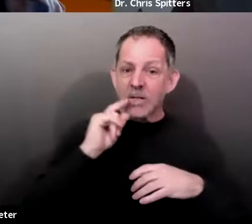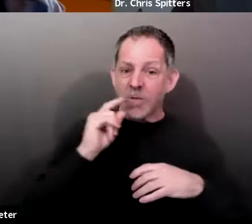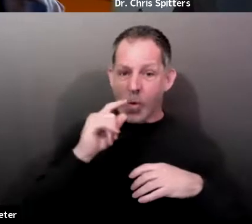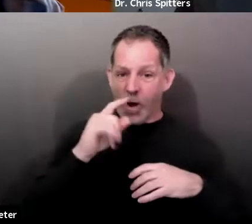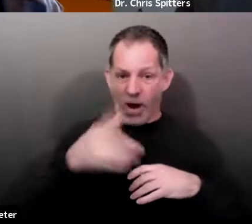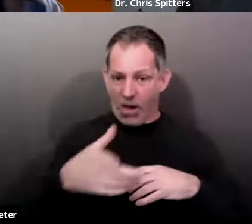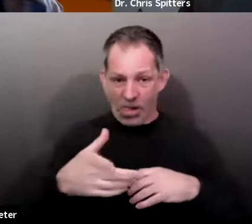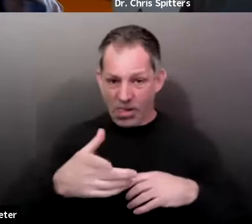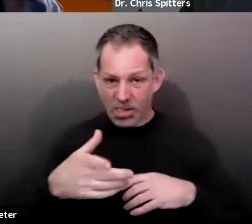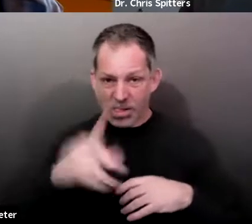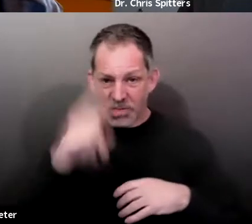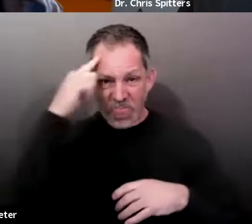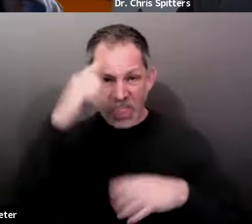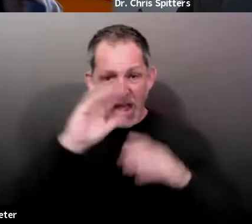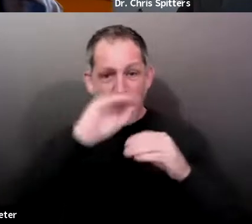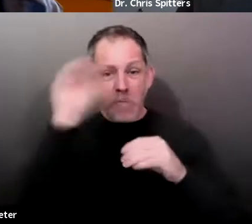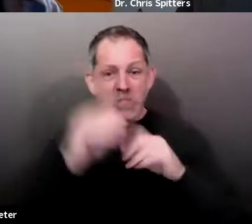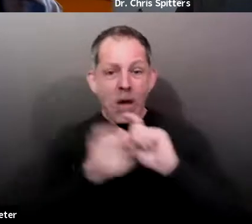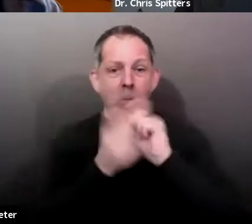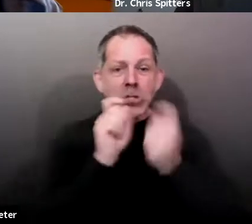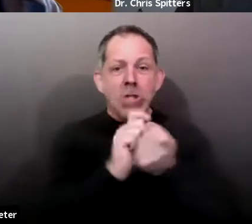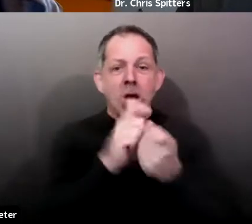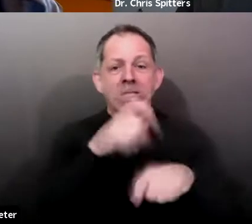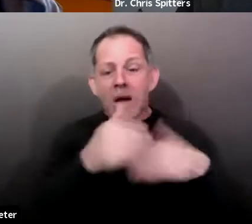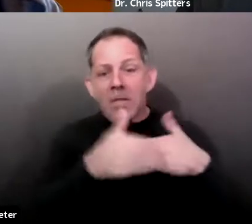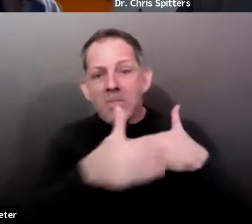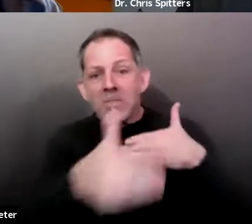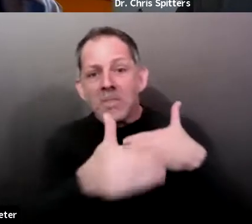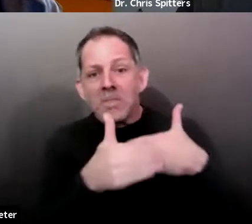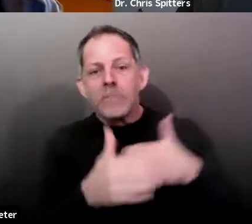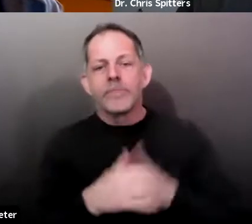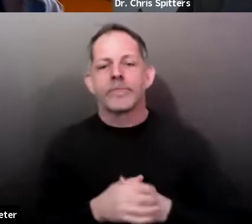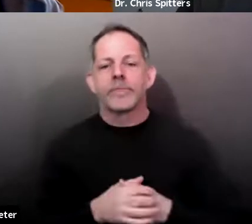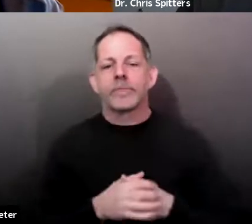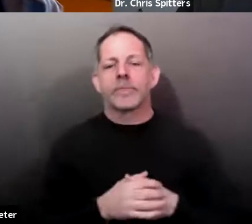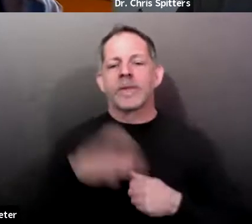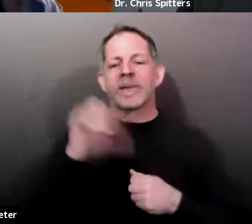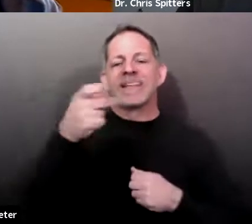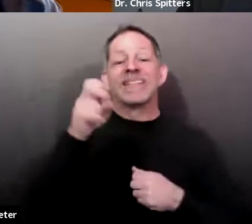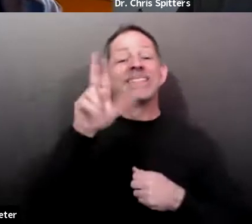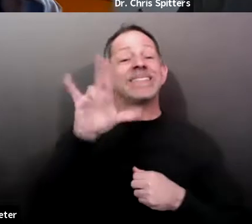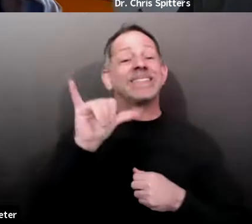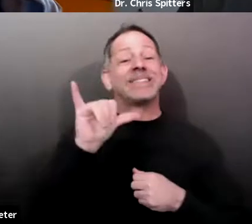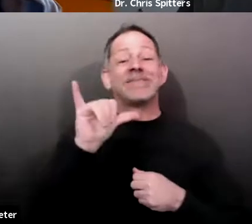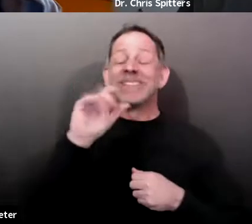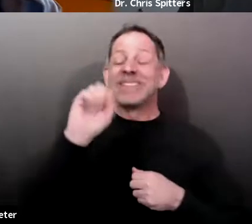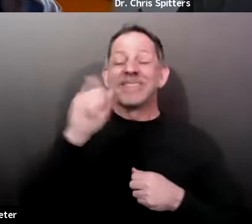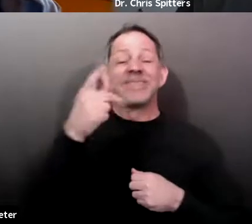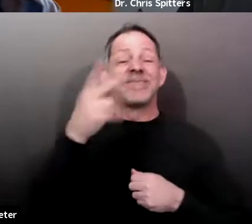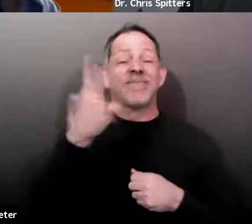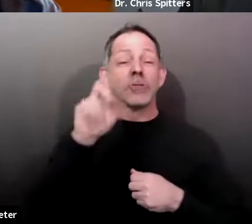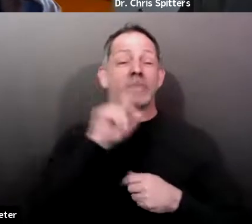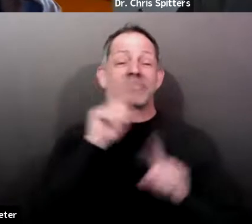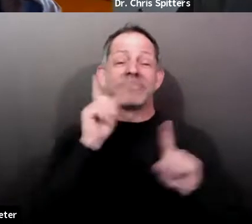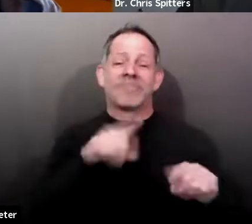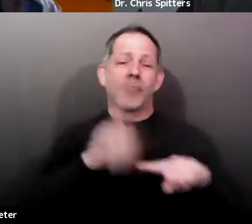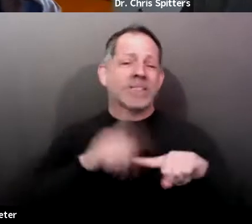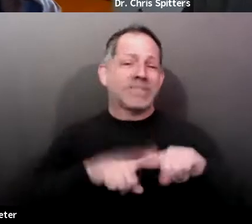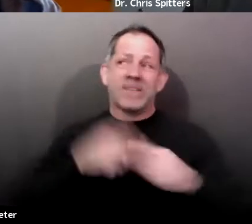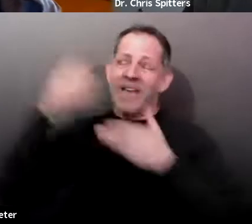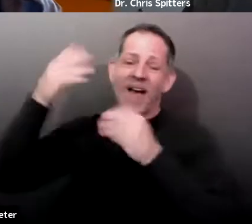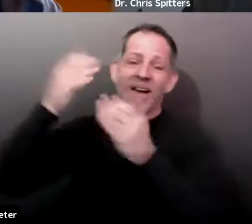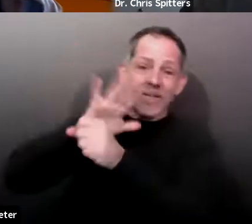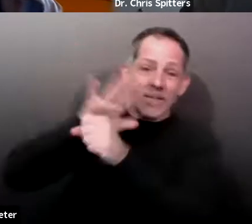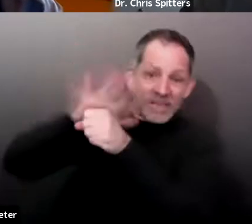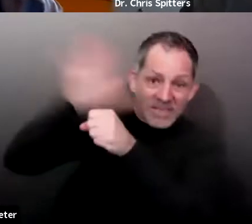Well, there it's a supply and demand. So, uh, as the supply increases, which we we've been told, uh, you know,